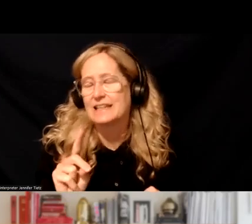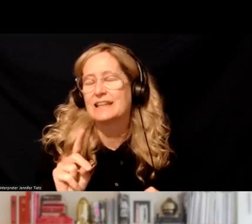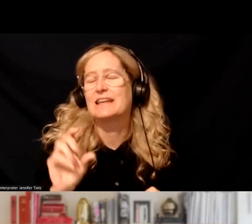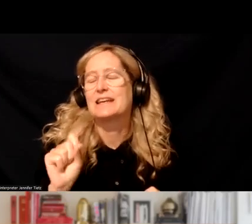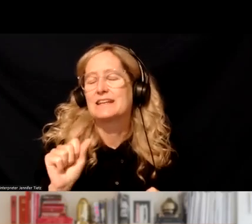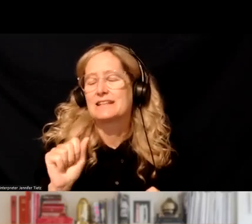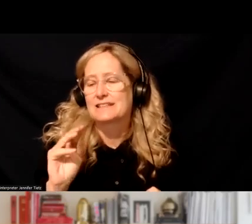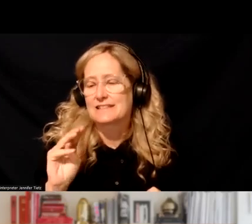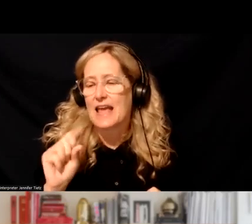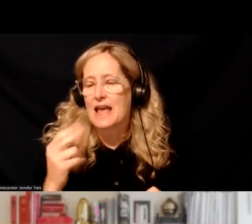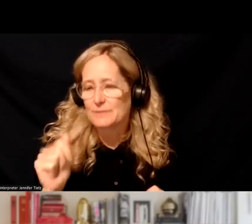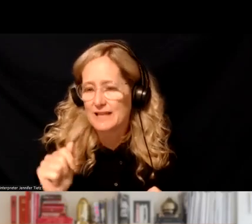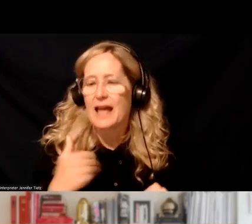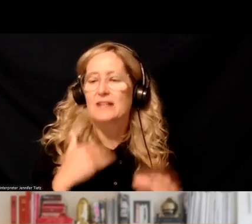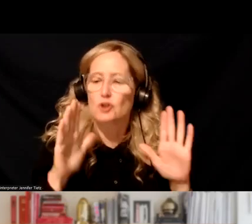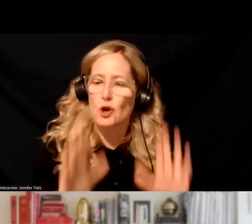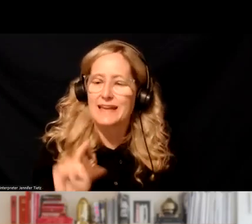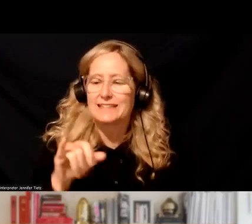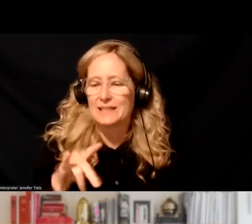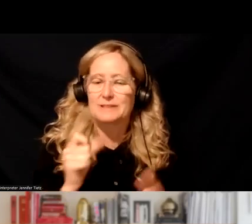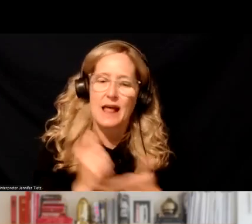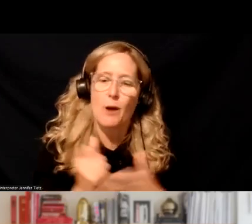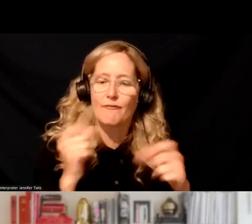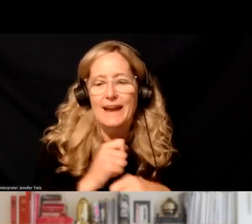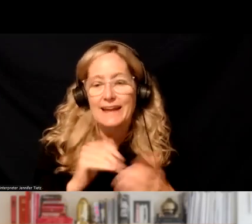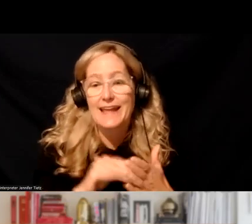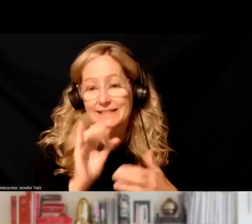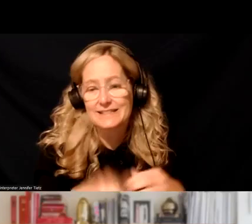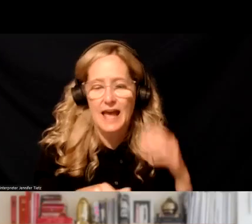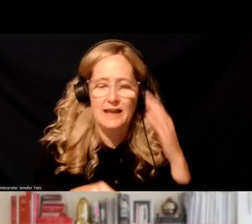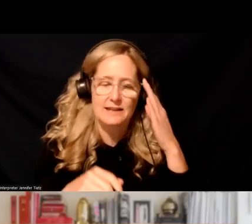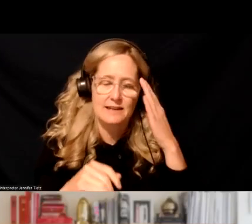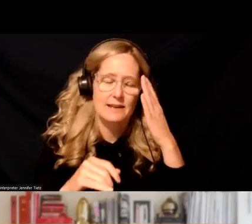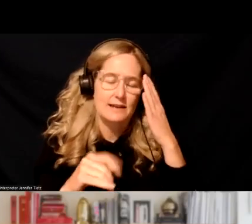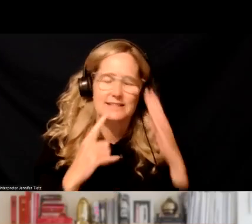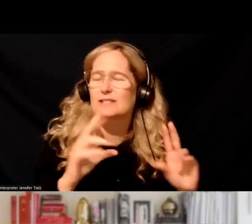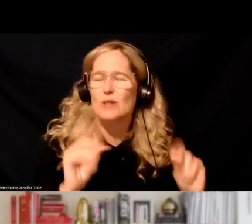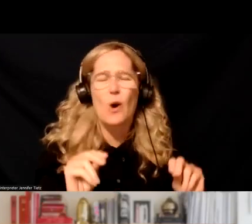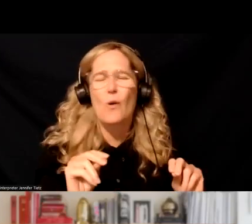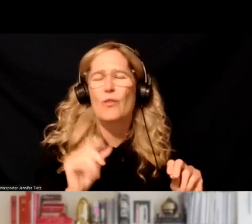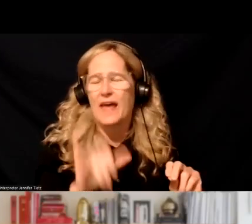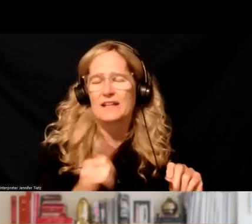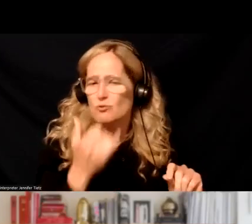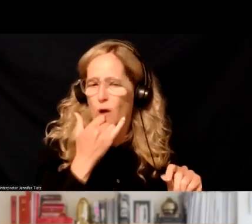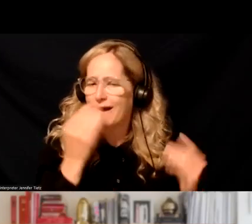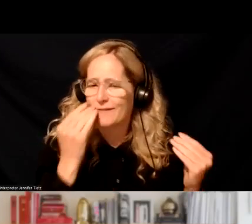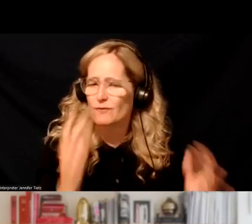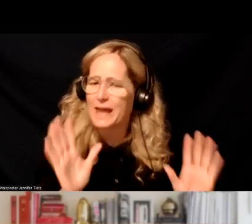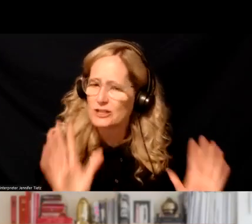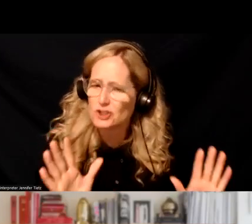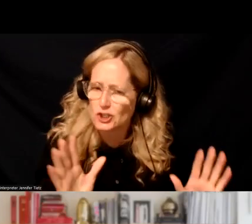things to share for the family on their website to help combat and draw data that helps completely say, no, that's actually completely false. Um,